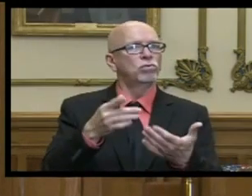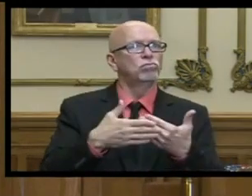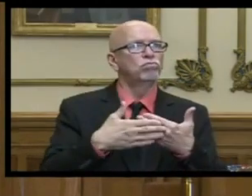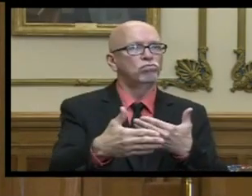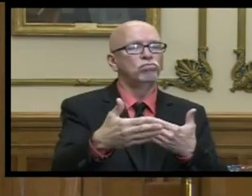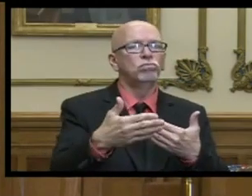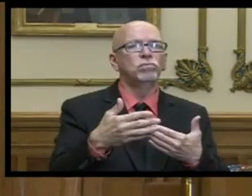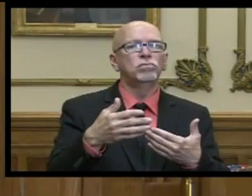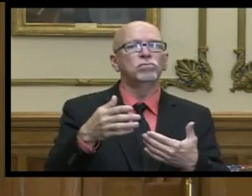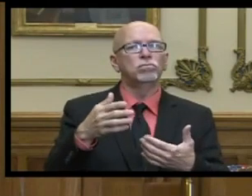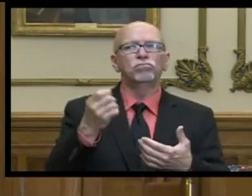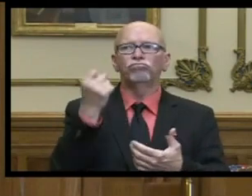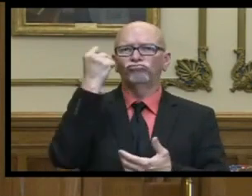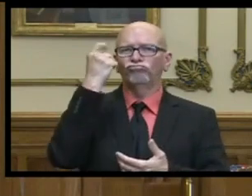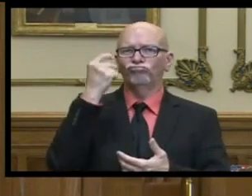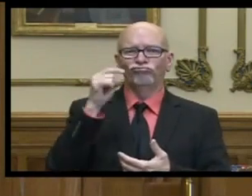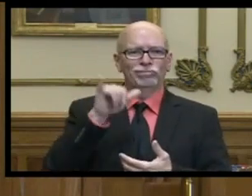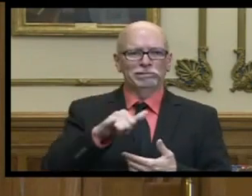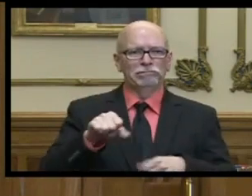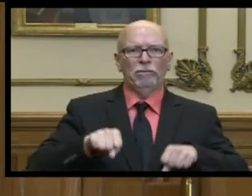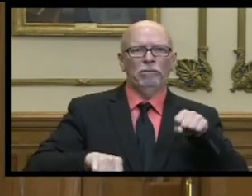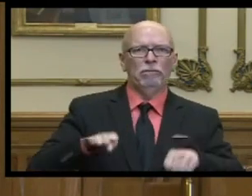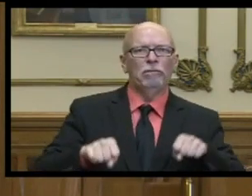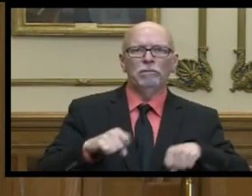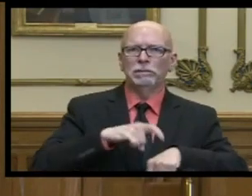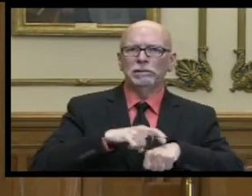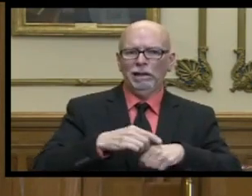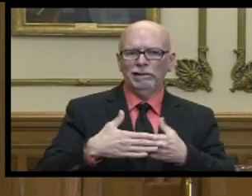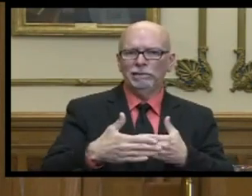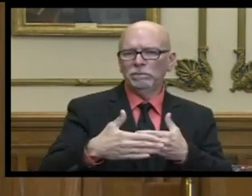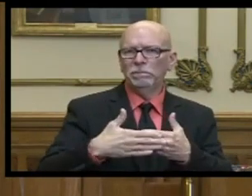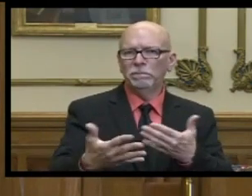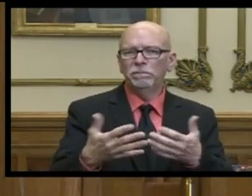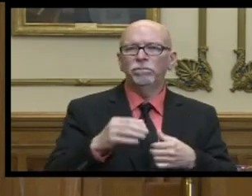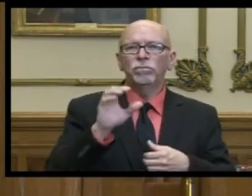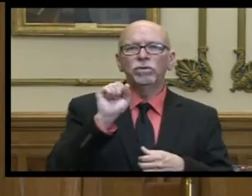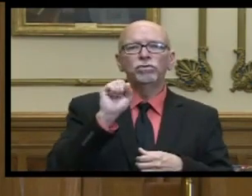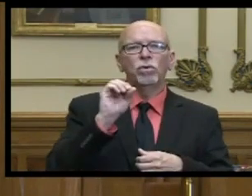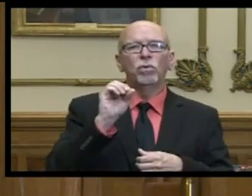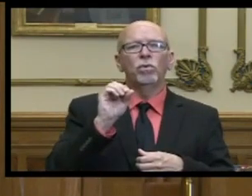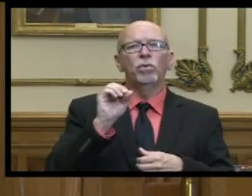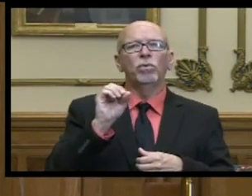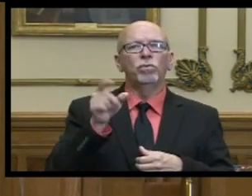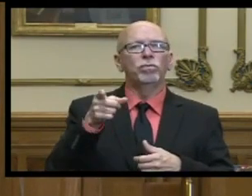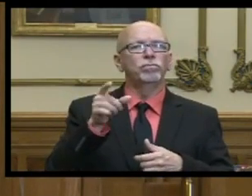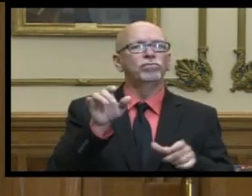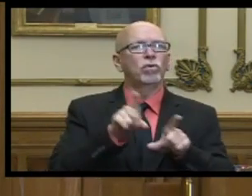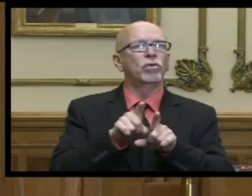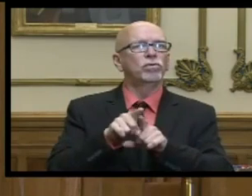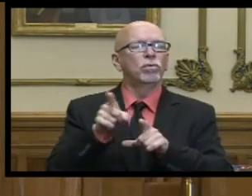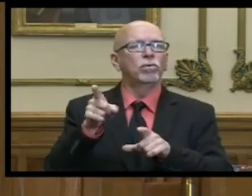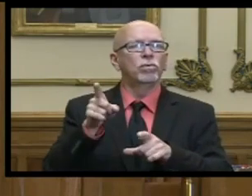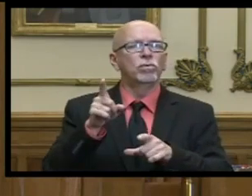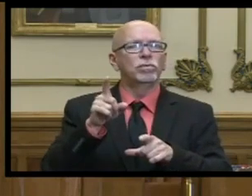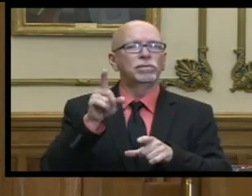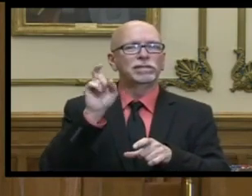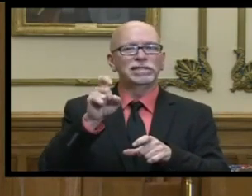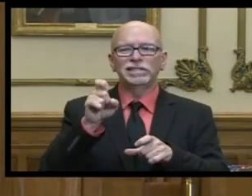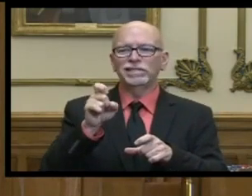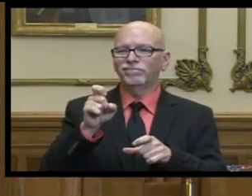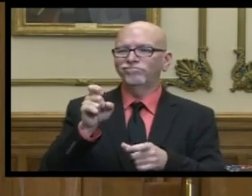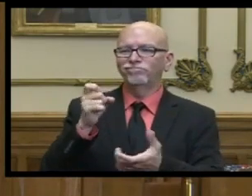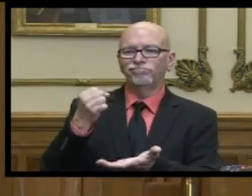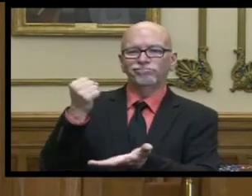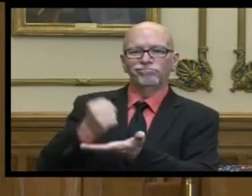that acknowledges this difficulty but that uh it also needs to be uh ratified or